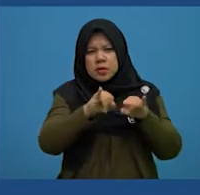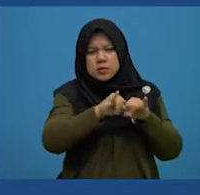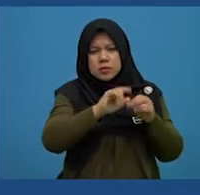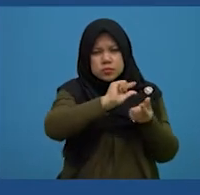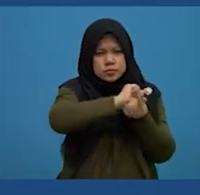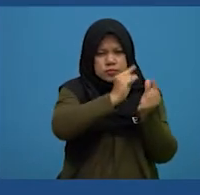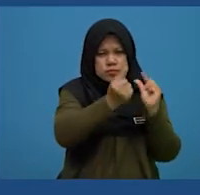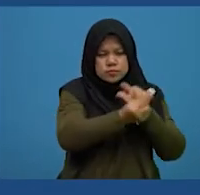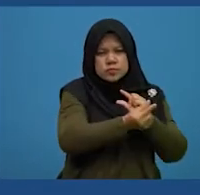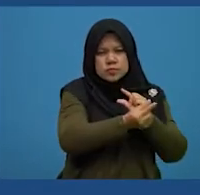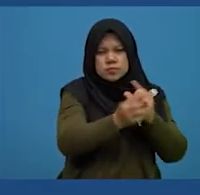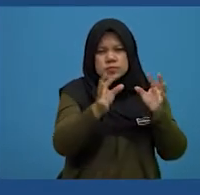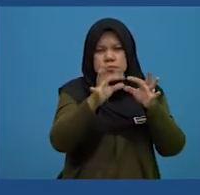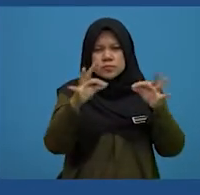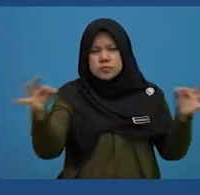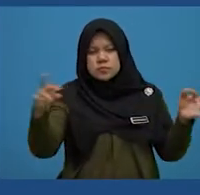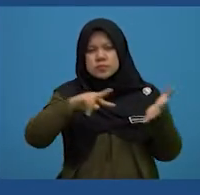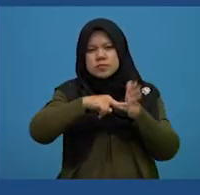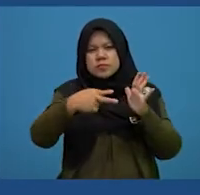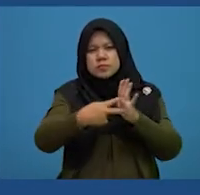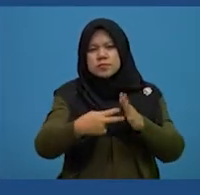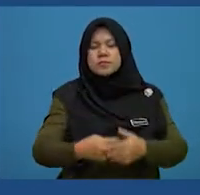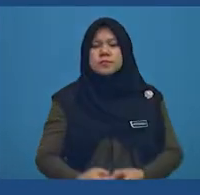it will change the meaning of the sentence.